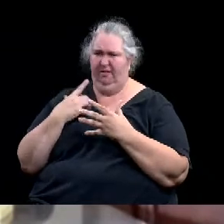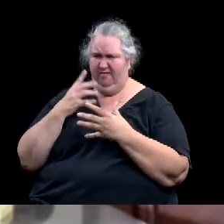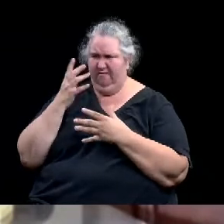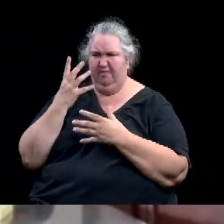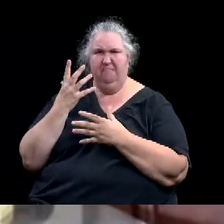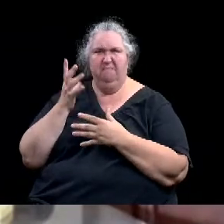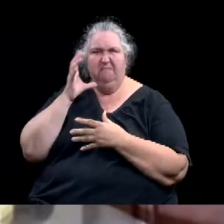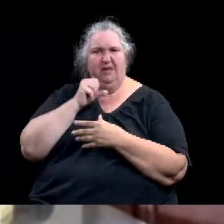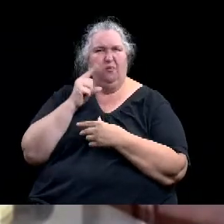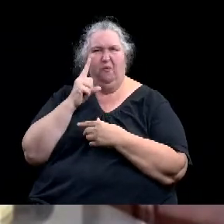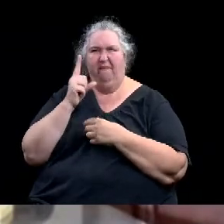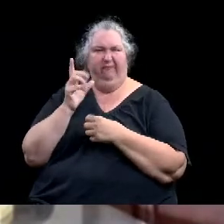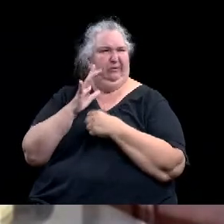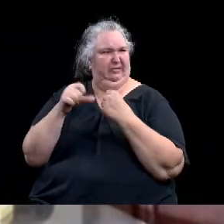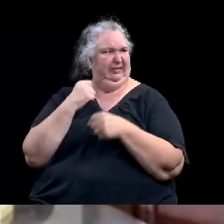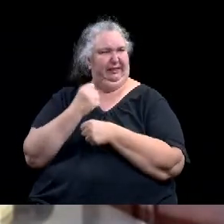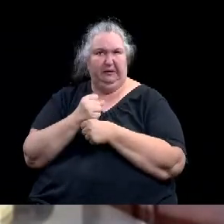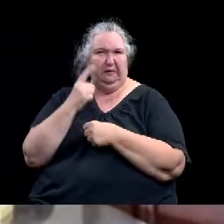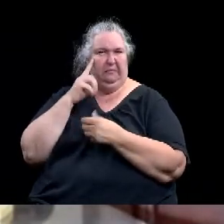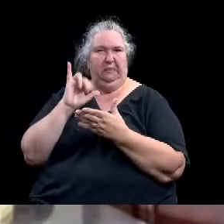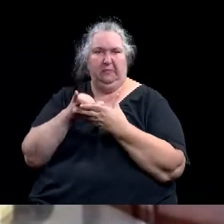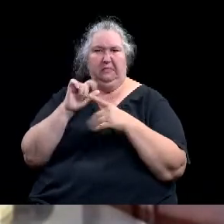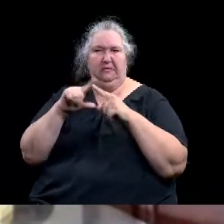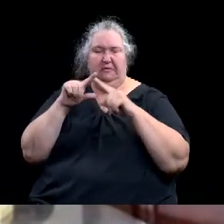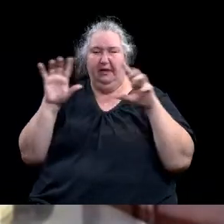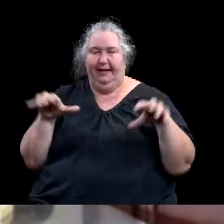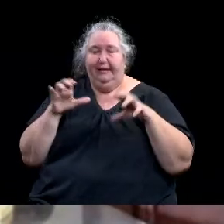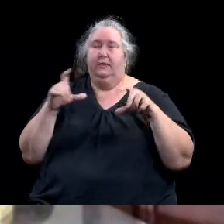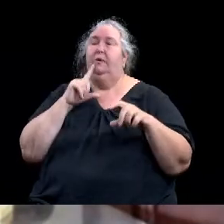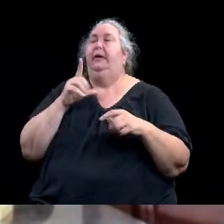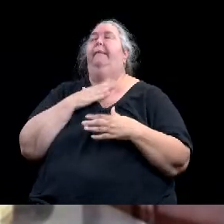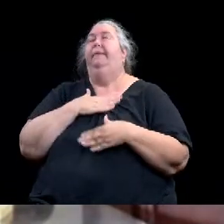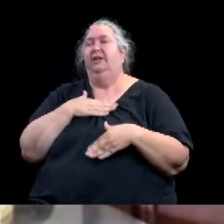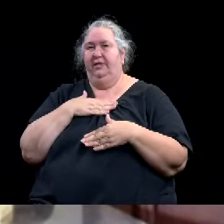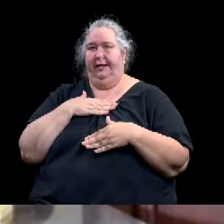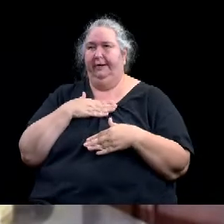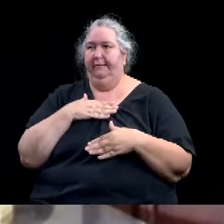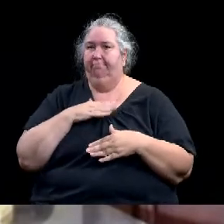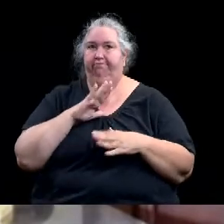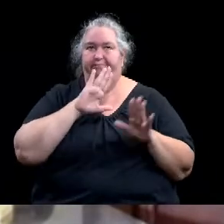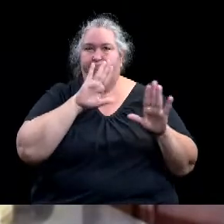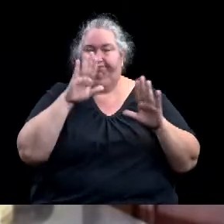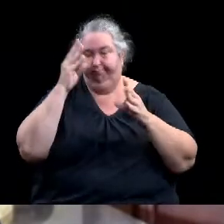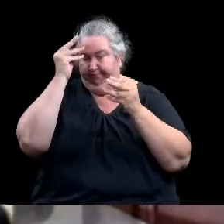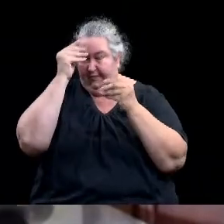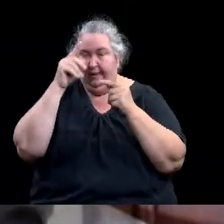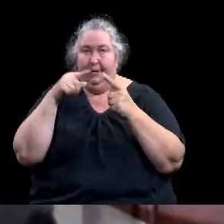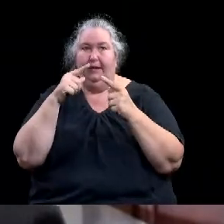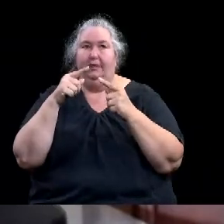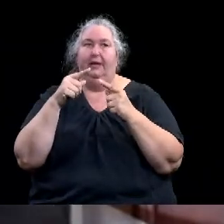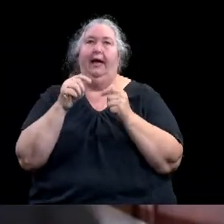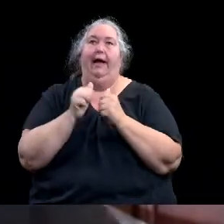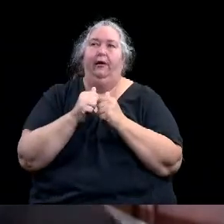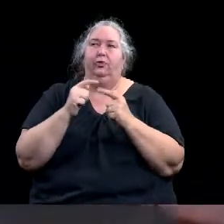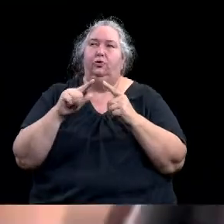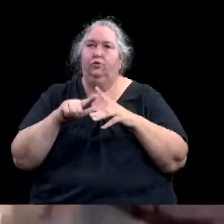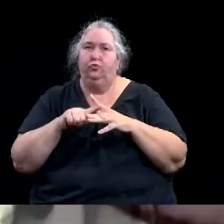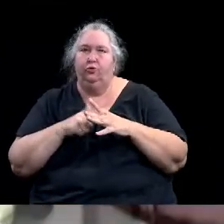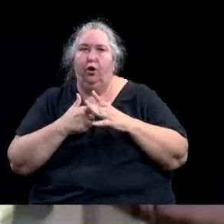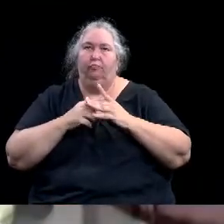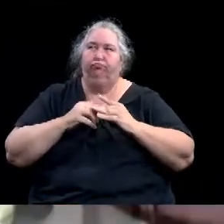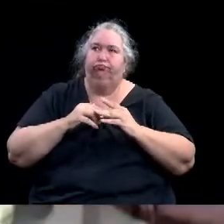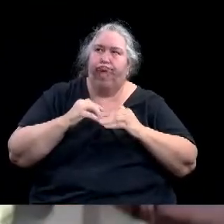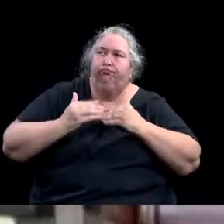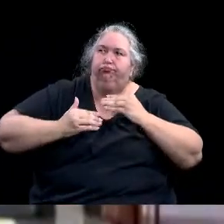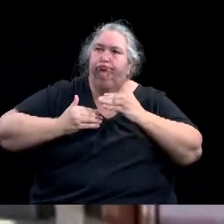gear, uh, and thinking ahead. And we have all the way up to Waco, uh, Wonderland. So you guys are thinking ahead. I'll give you credit there. Thanks.